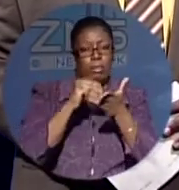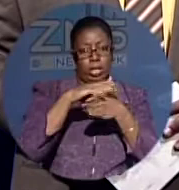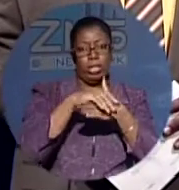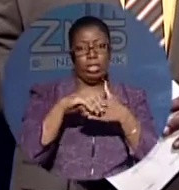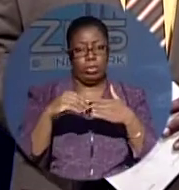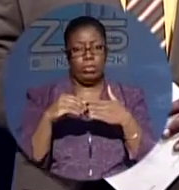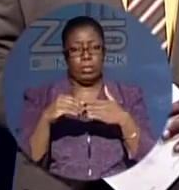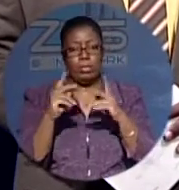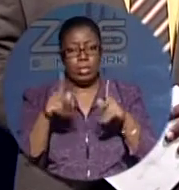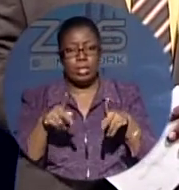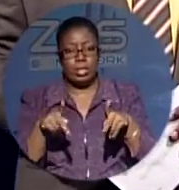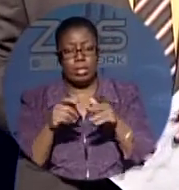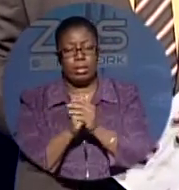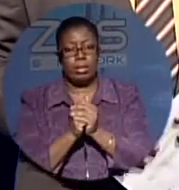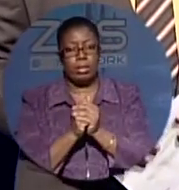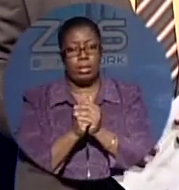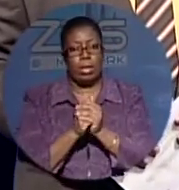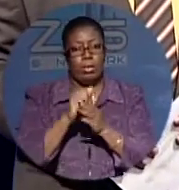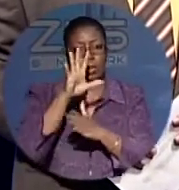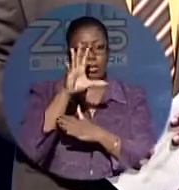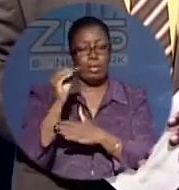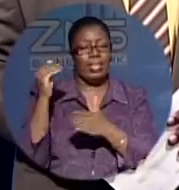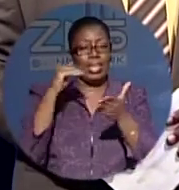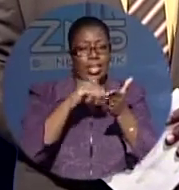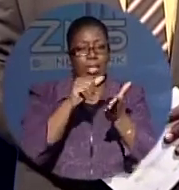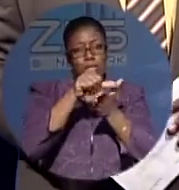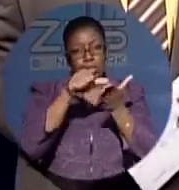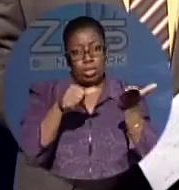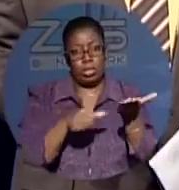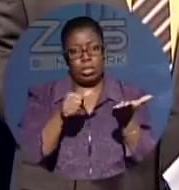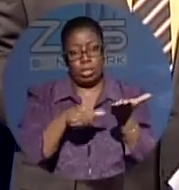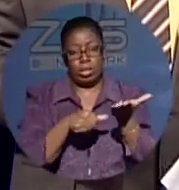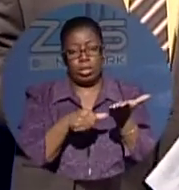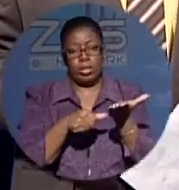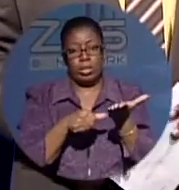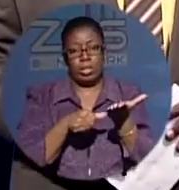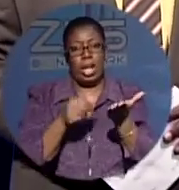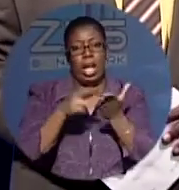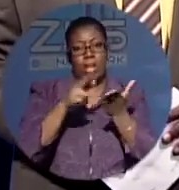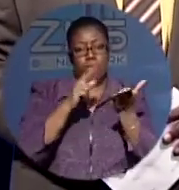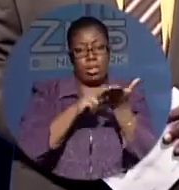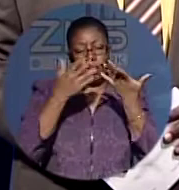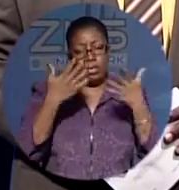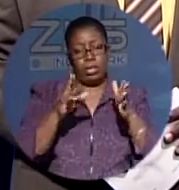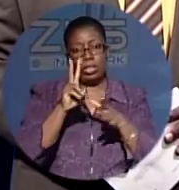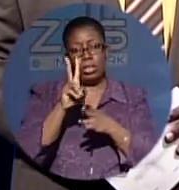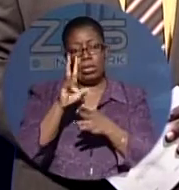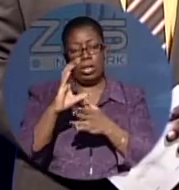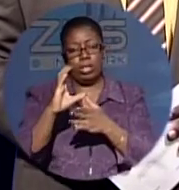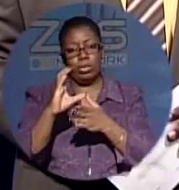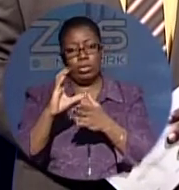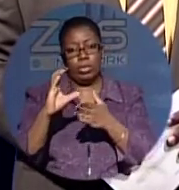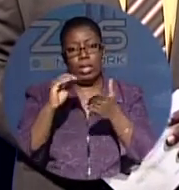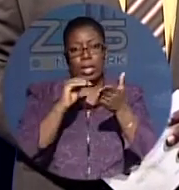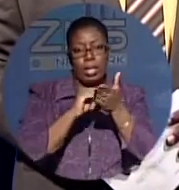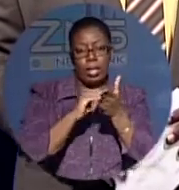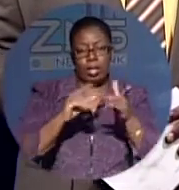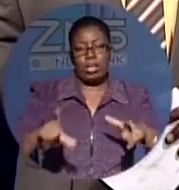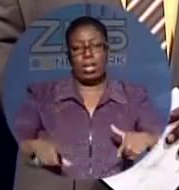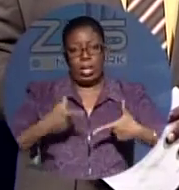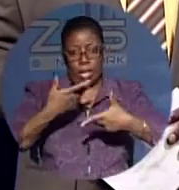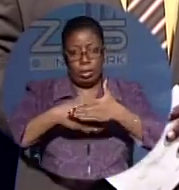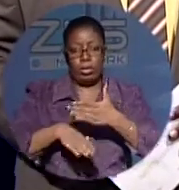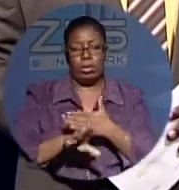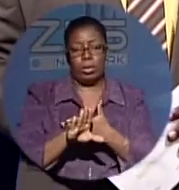services, logged over 250,000 surgical procedures, and registered over 200,000 live births in its maternity unit.